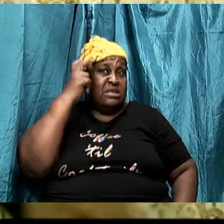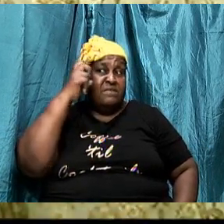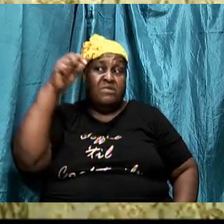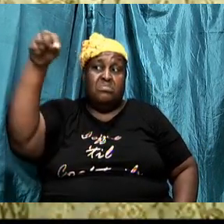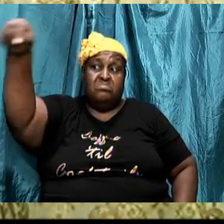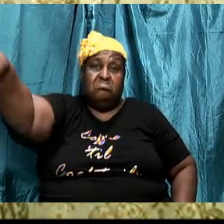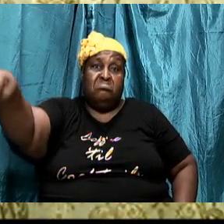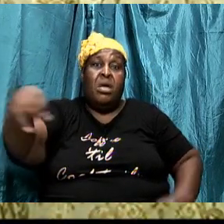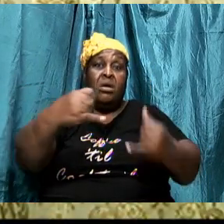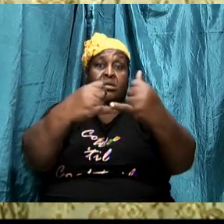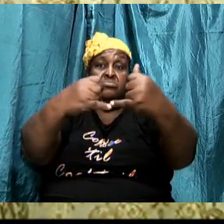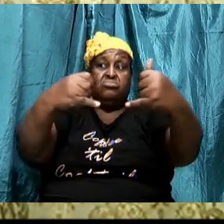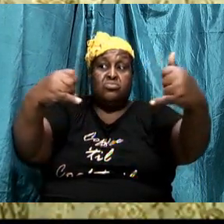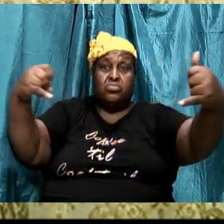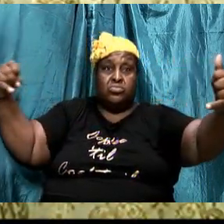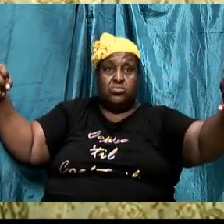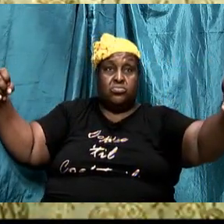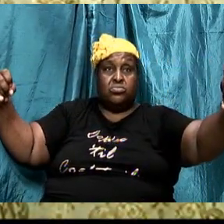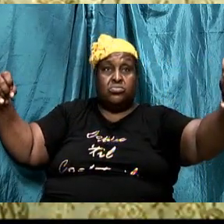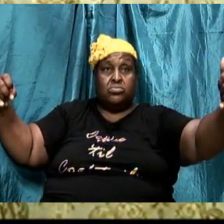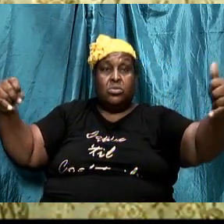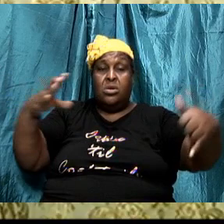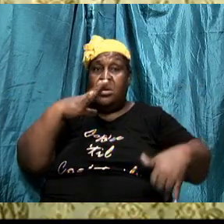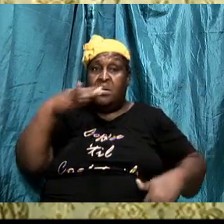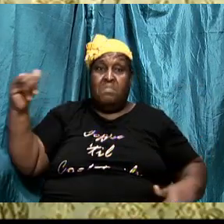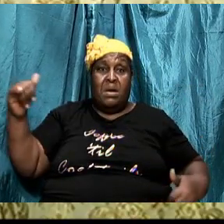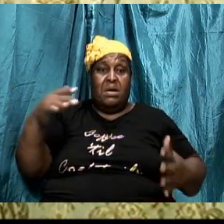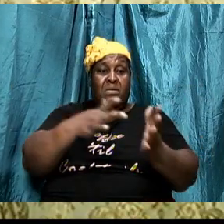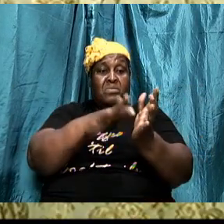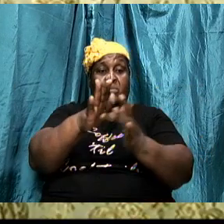the line by this I live